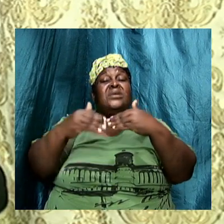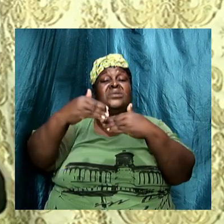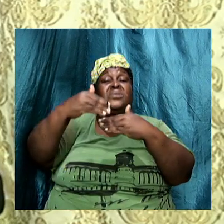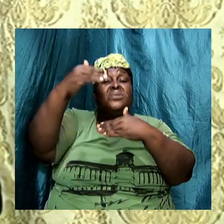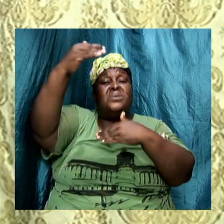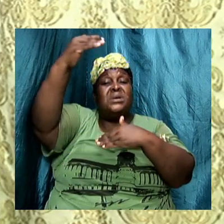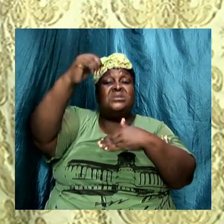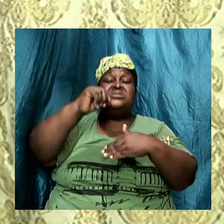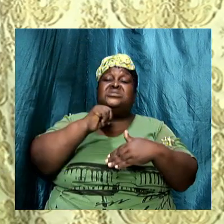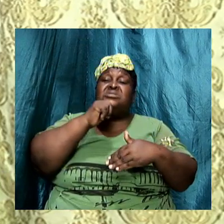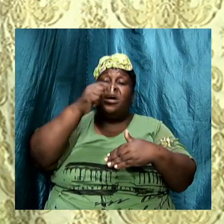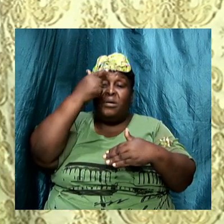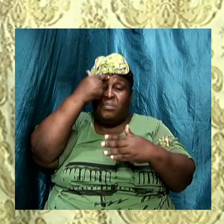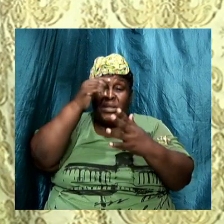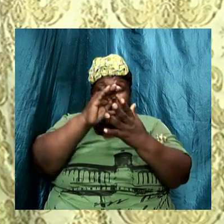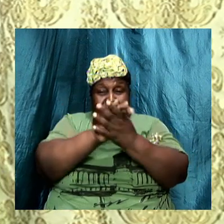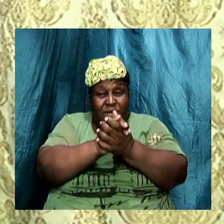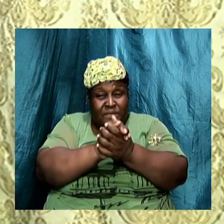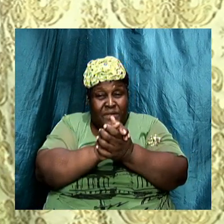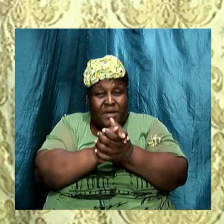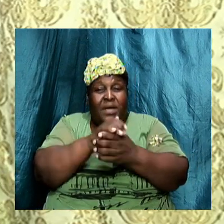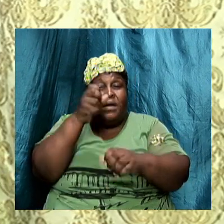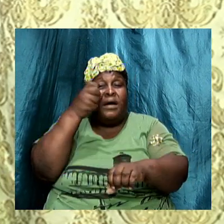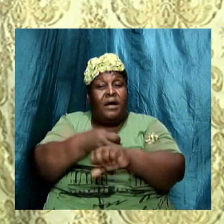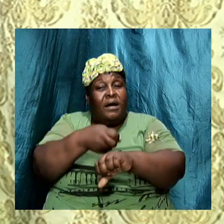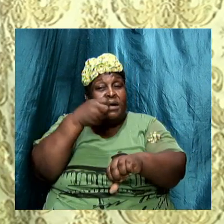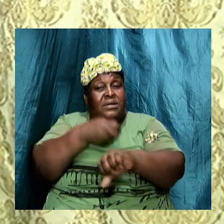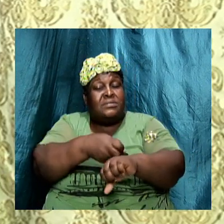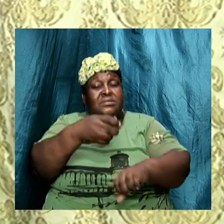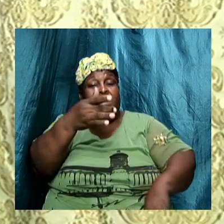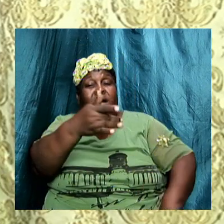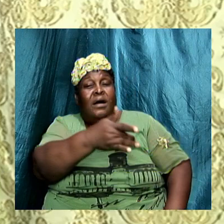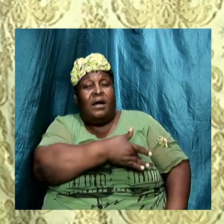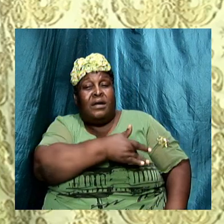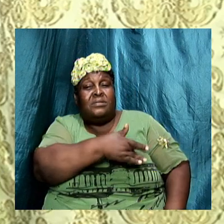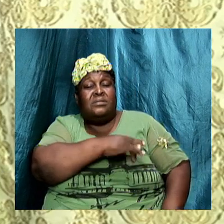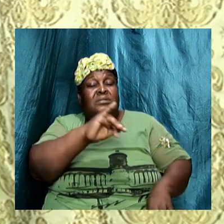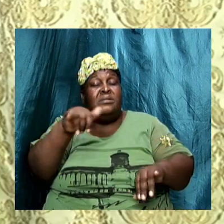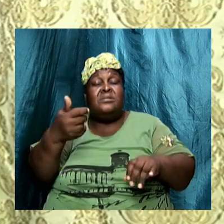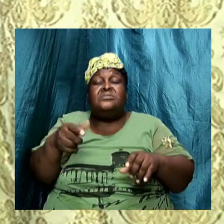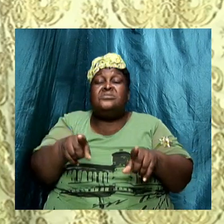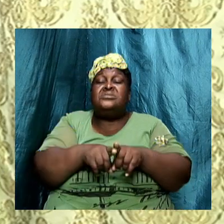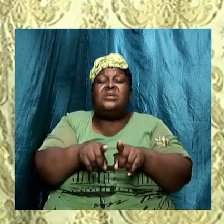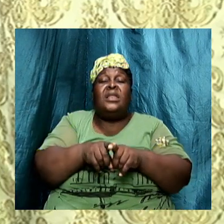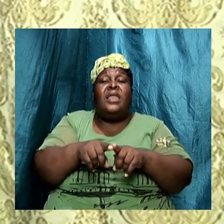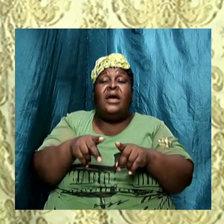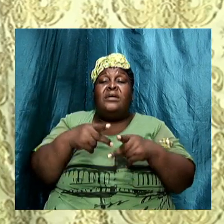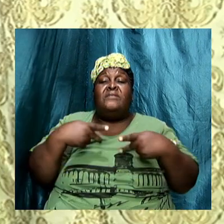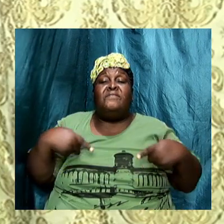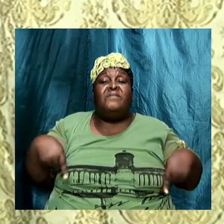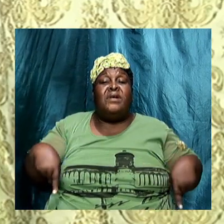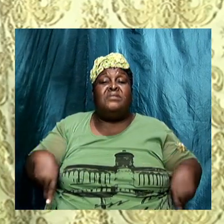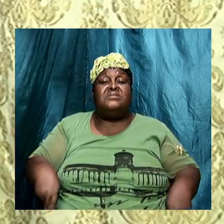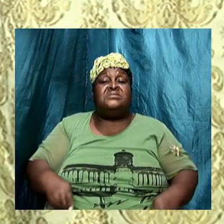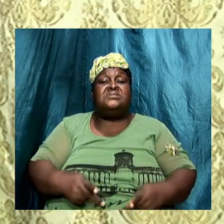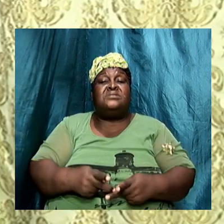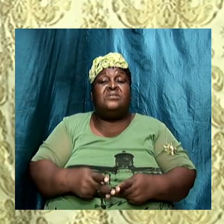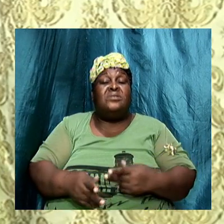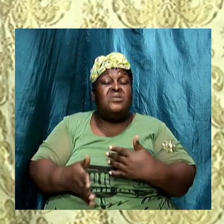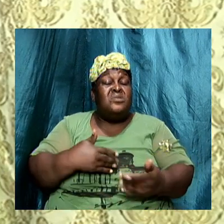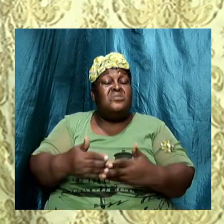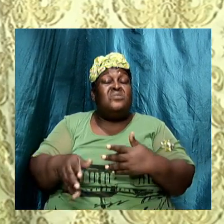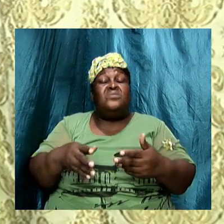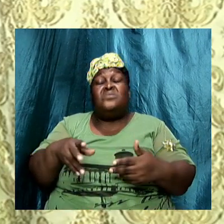had hardened their hearts just like the Pharisees so do the Pharisees believe